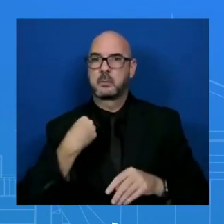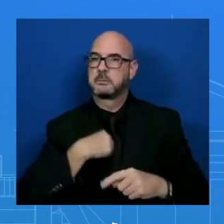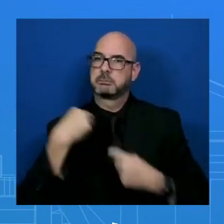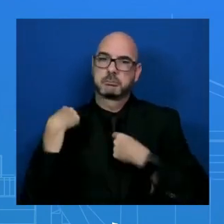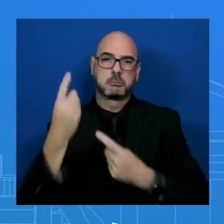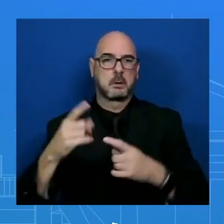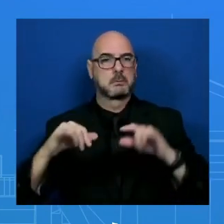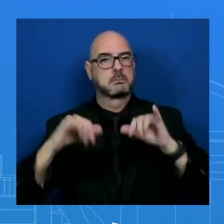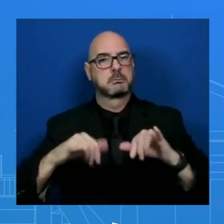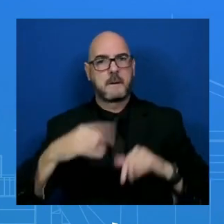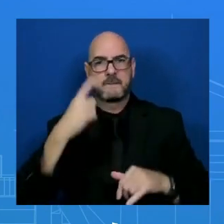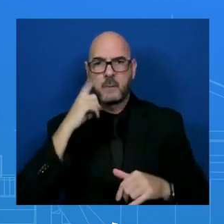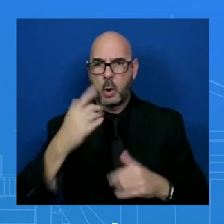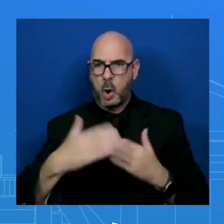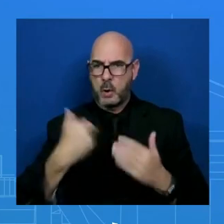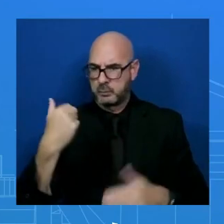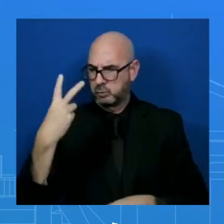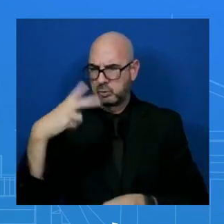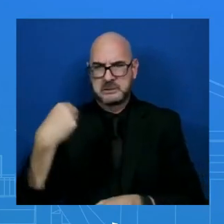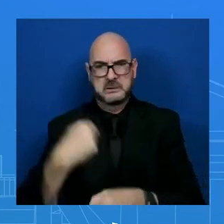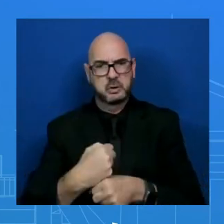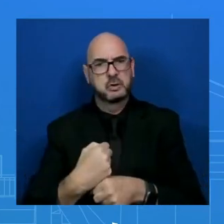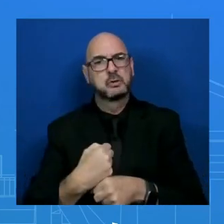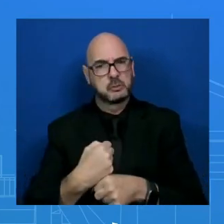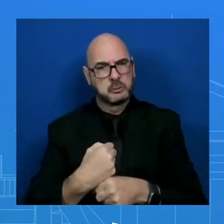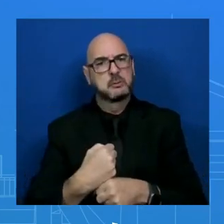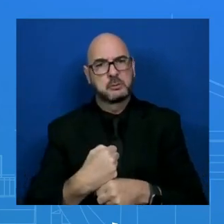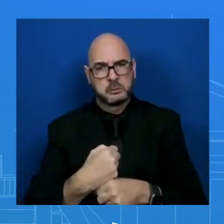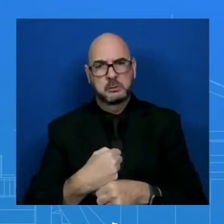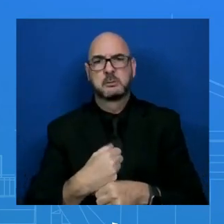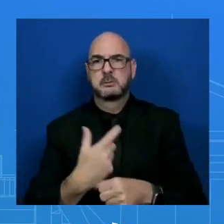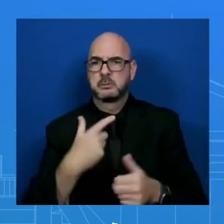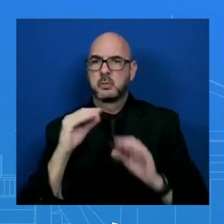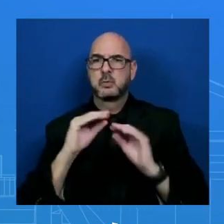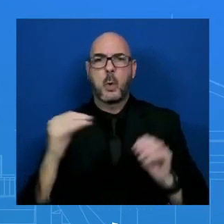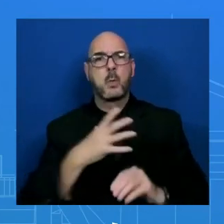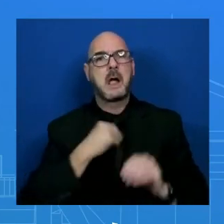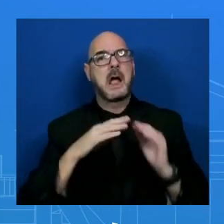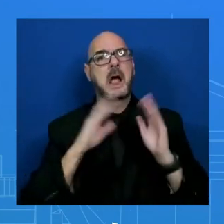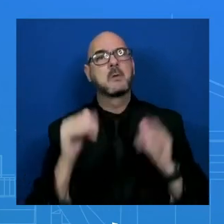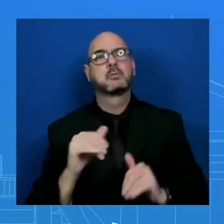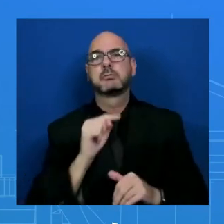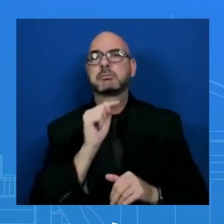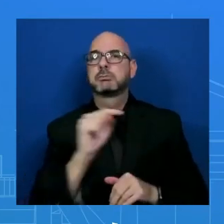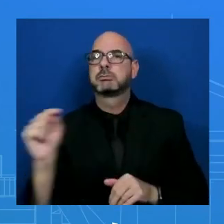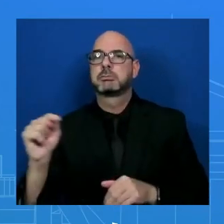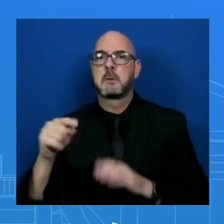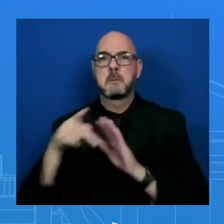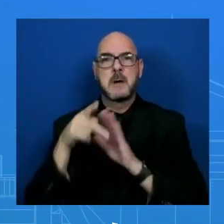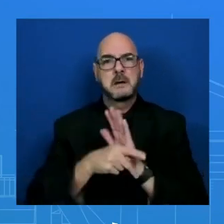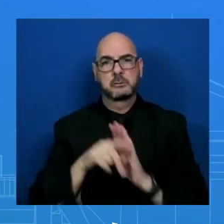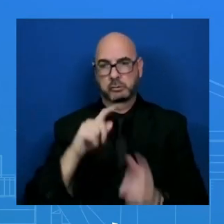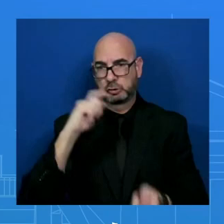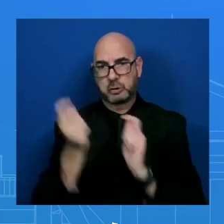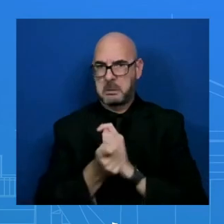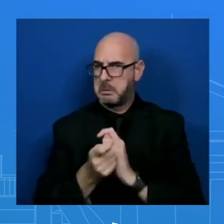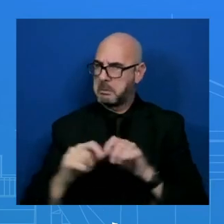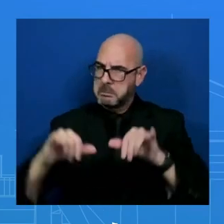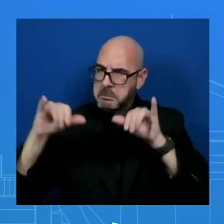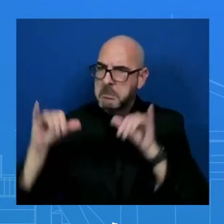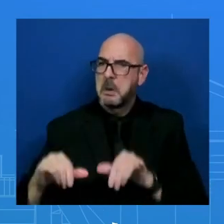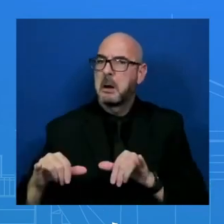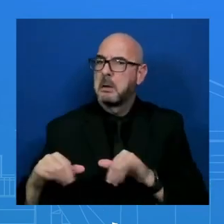here. So that has not changed. No other – no White House protocol is going to be changing, as I said at the top. But when we do have